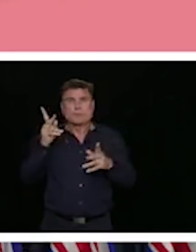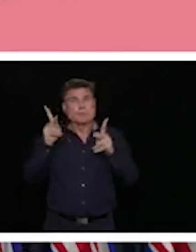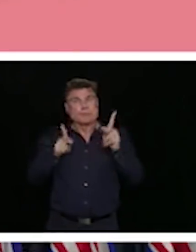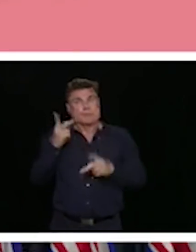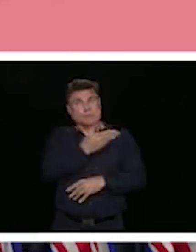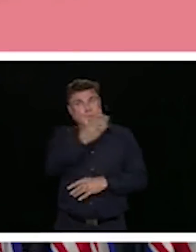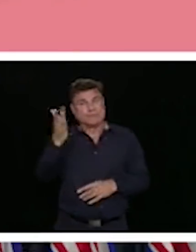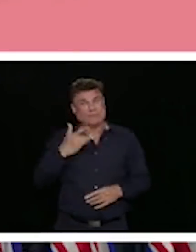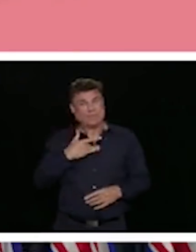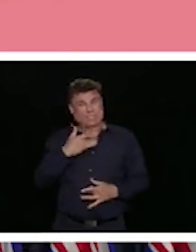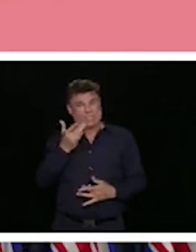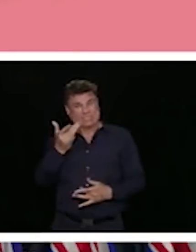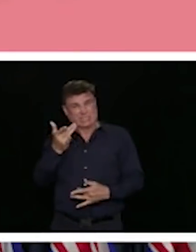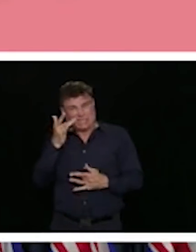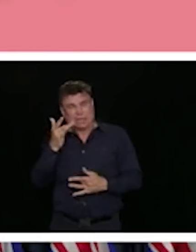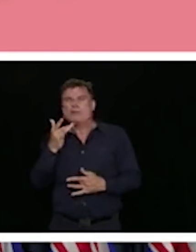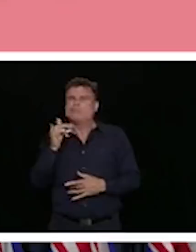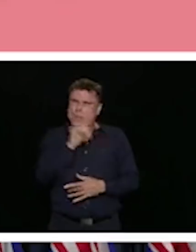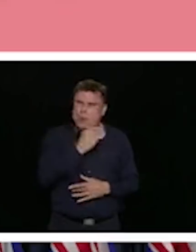next few months of this pandemic.